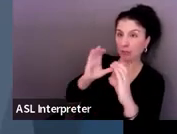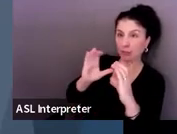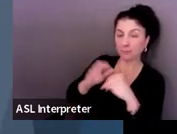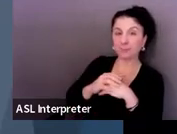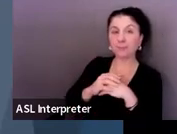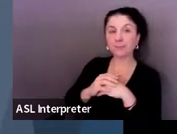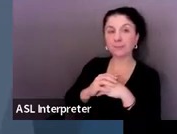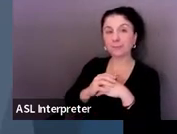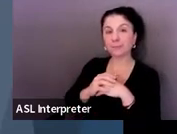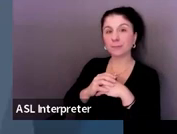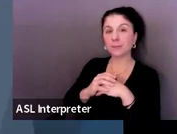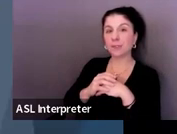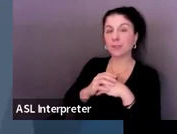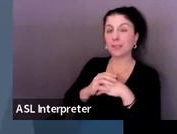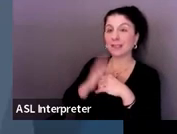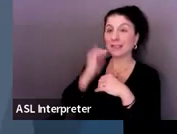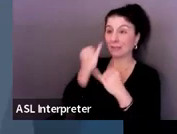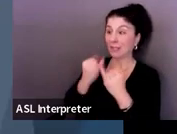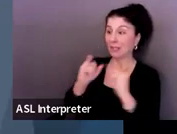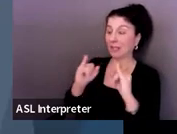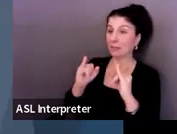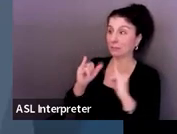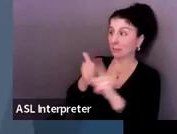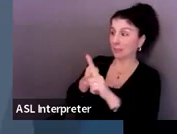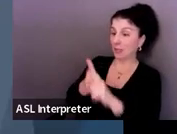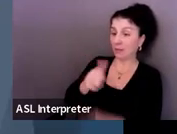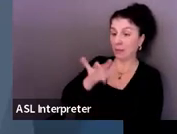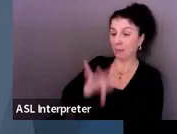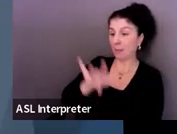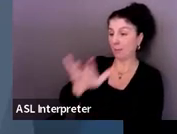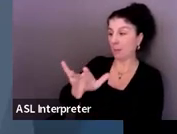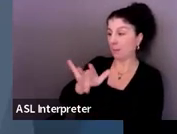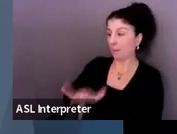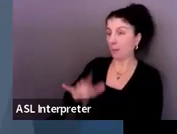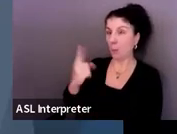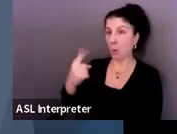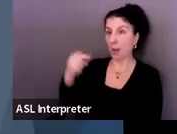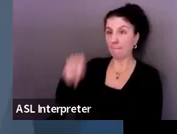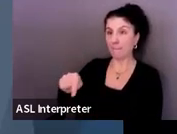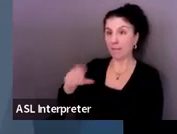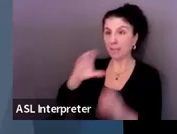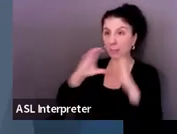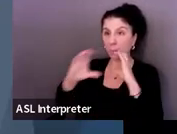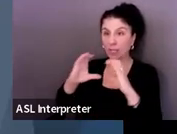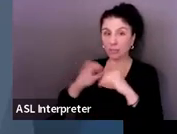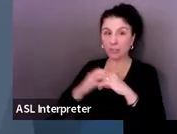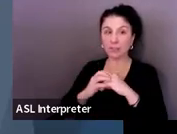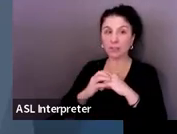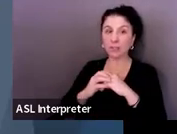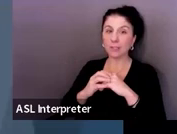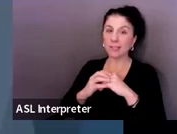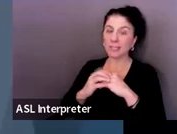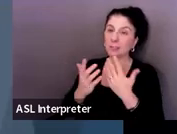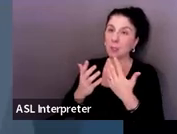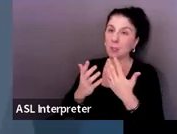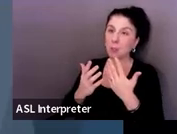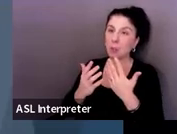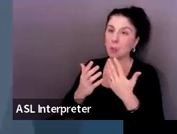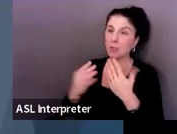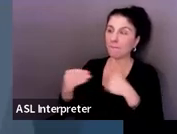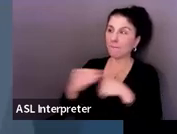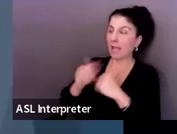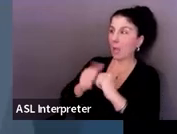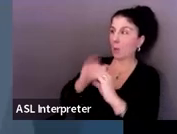ability to independently use a one button communication device. So this affects his ability to interact and communicate